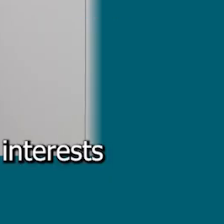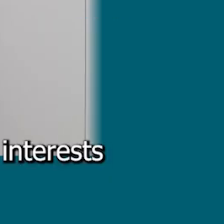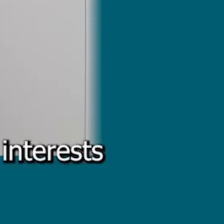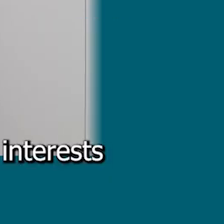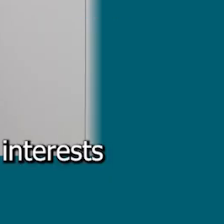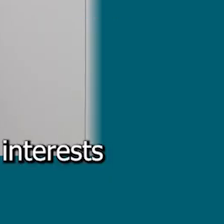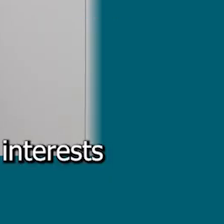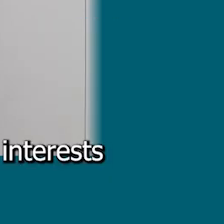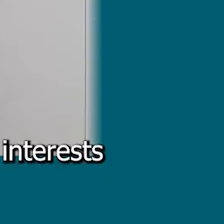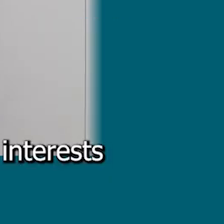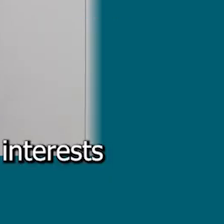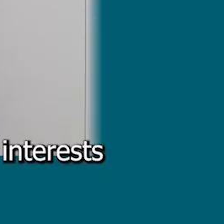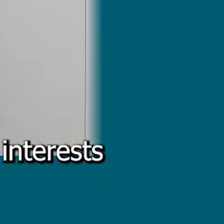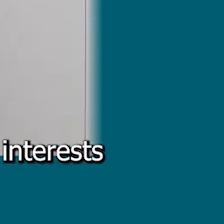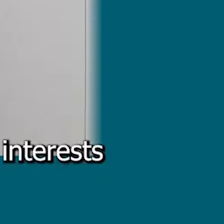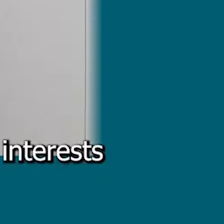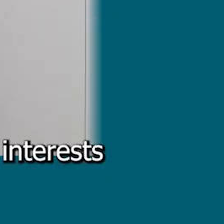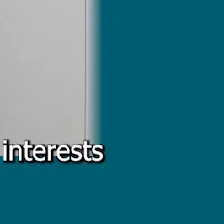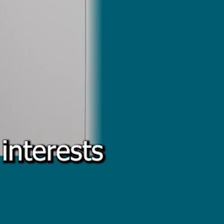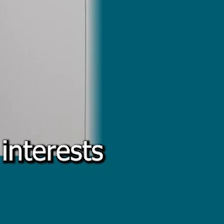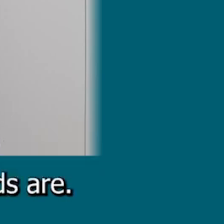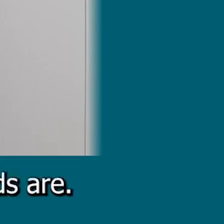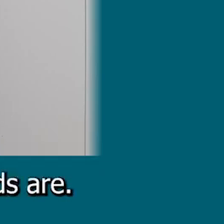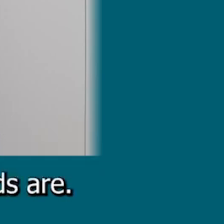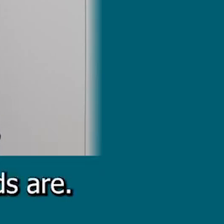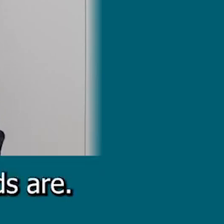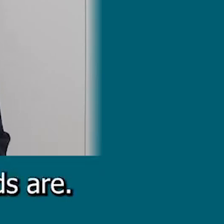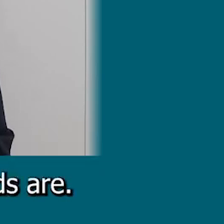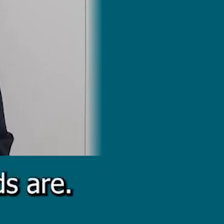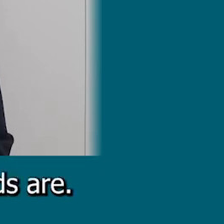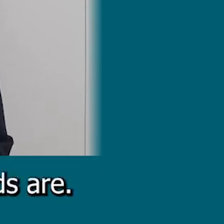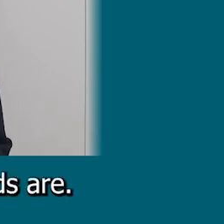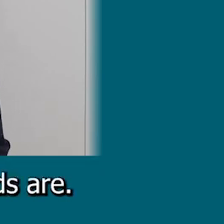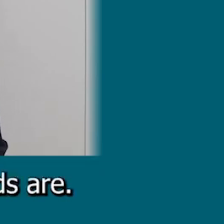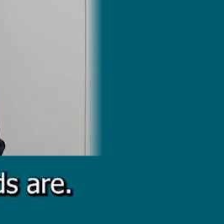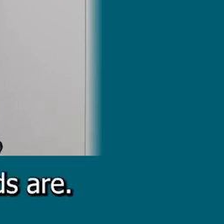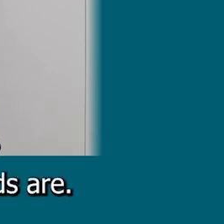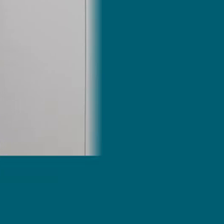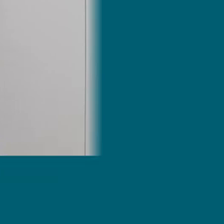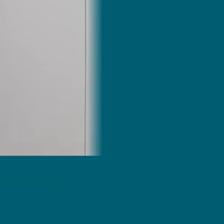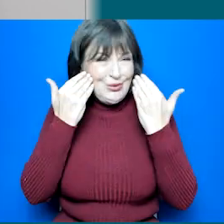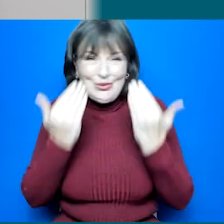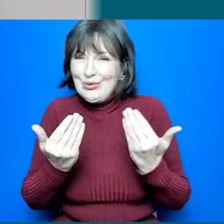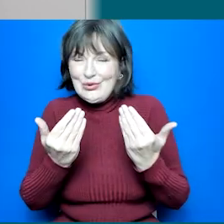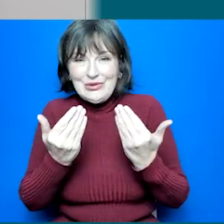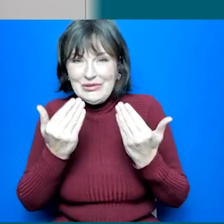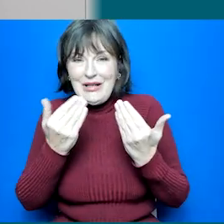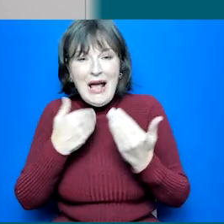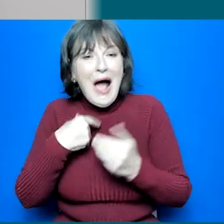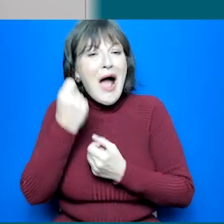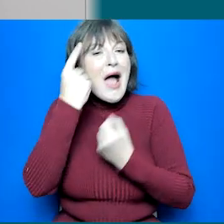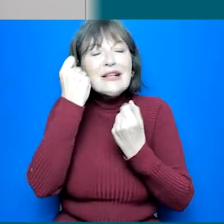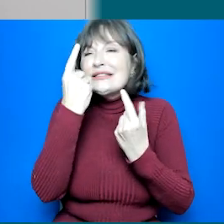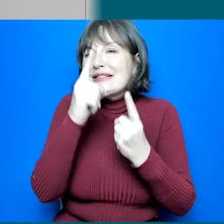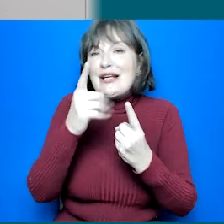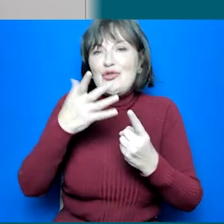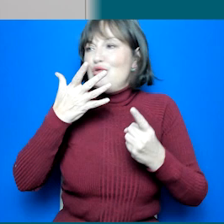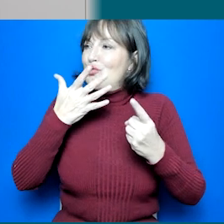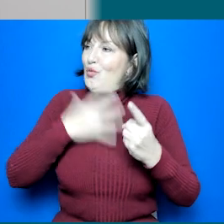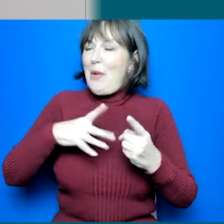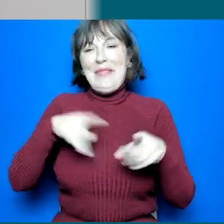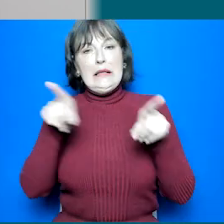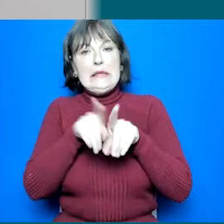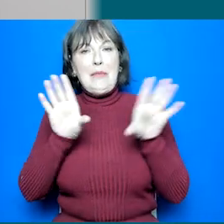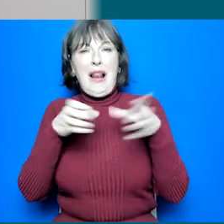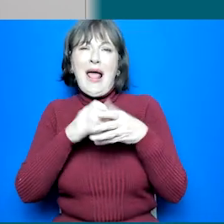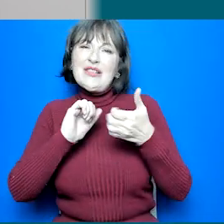that your friends do because you may not have the same interests of your friends and where to be the specific subjects that your friends are and it's just even the idea that you do want to take